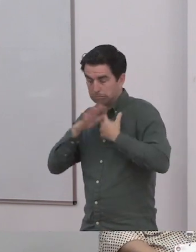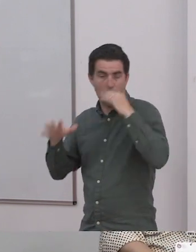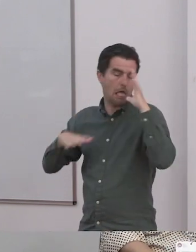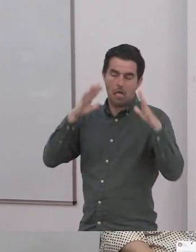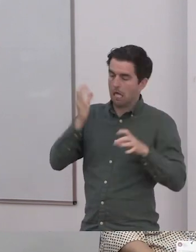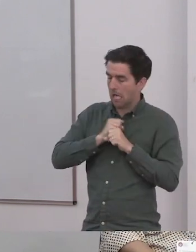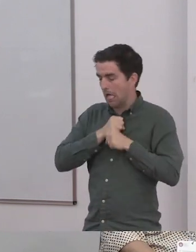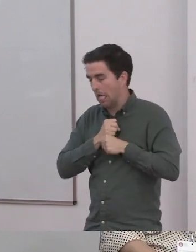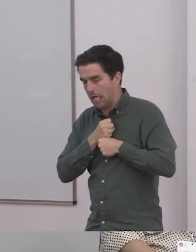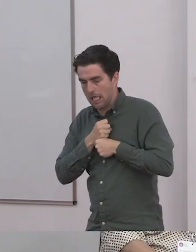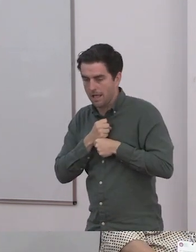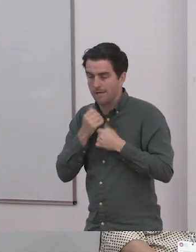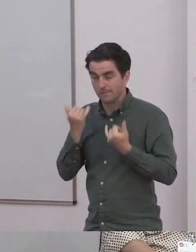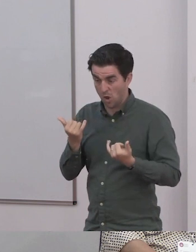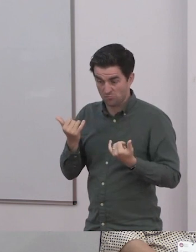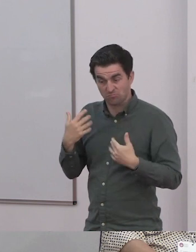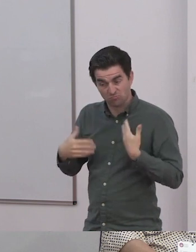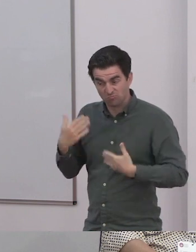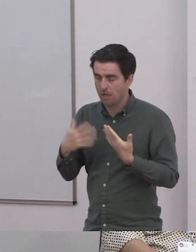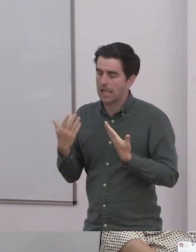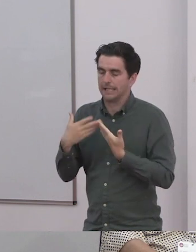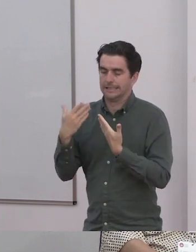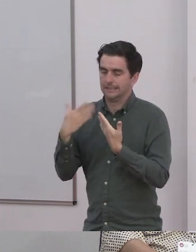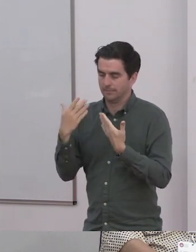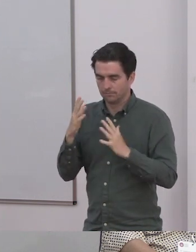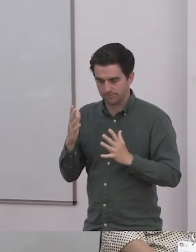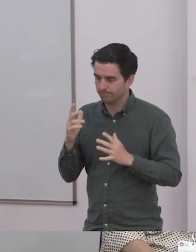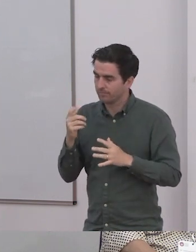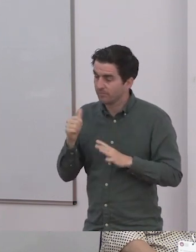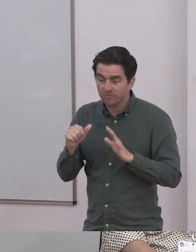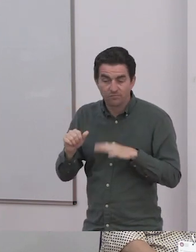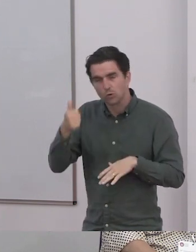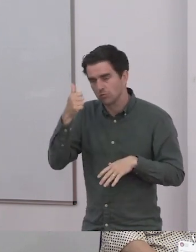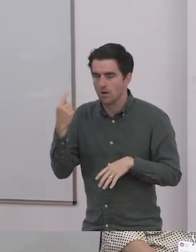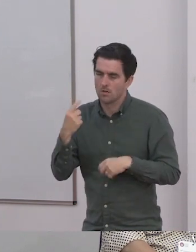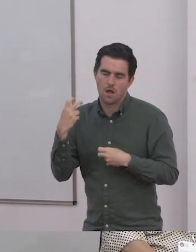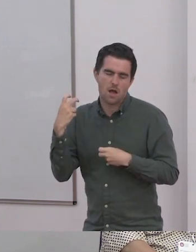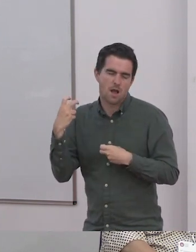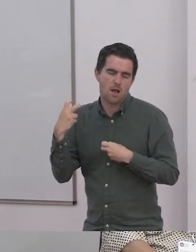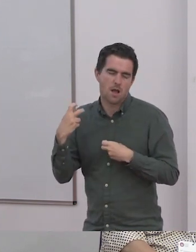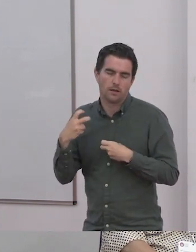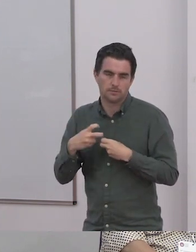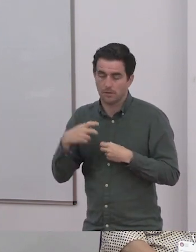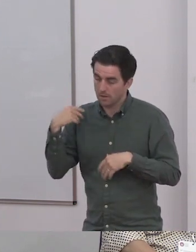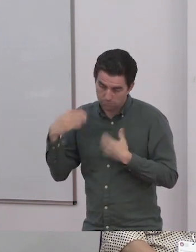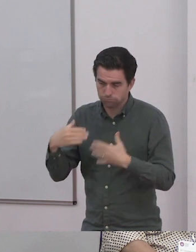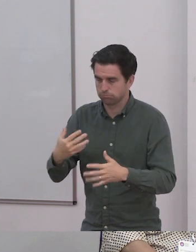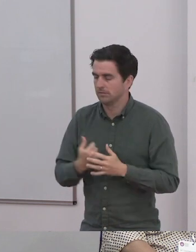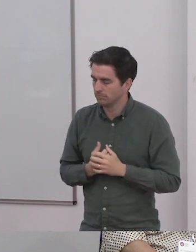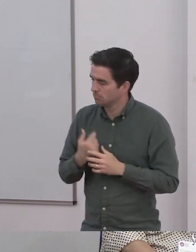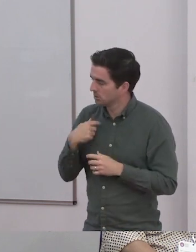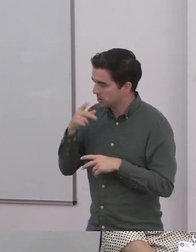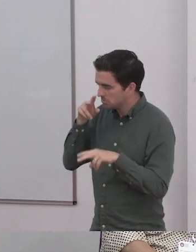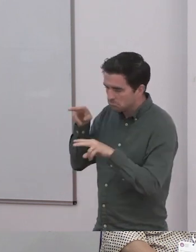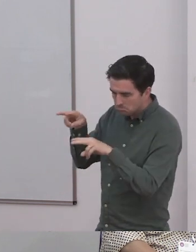So we were observing this reluctance in Redden just before COVID hit. And so we were working